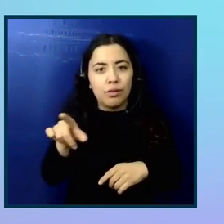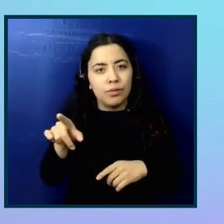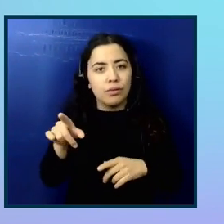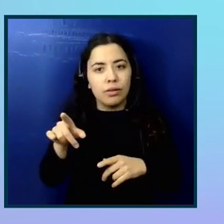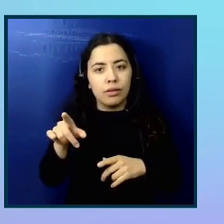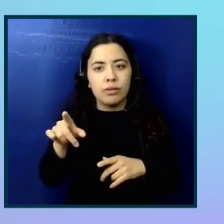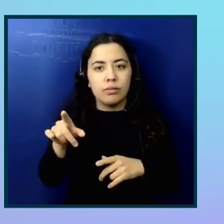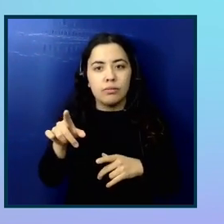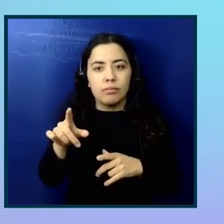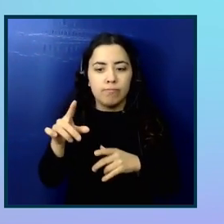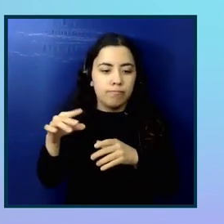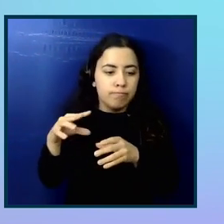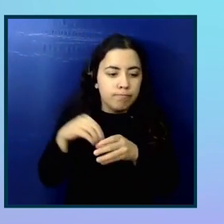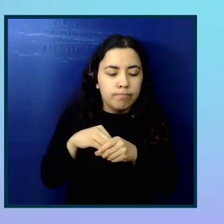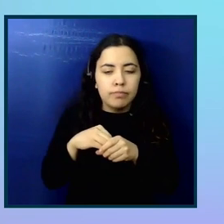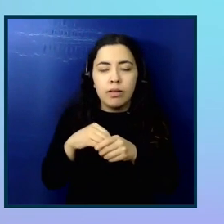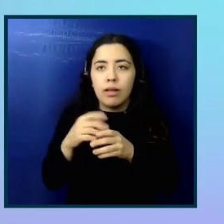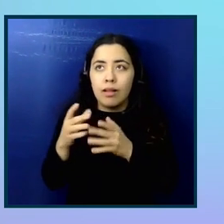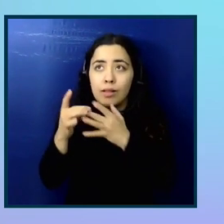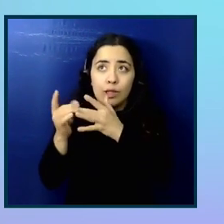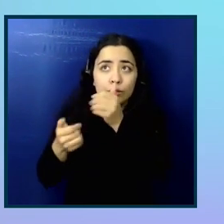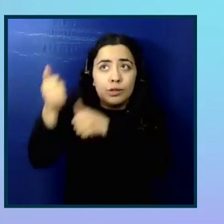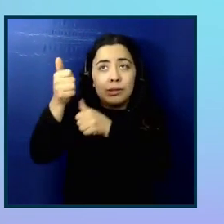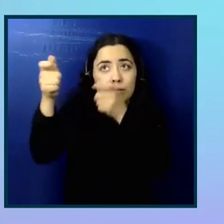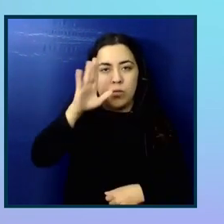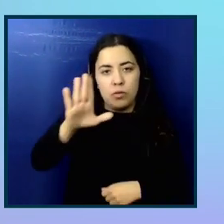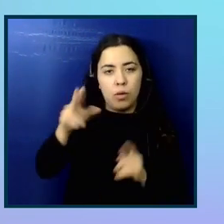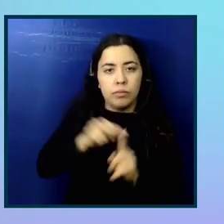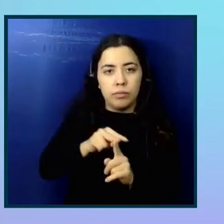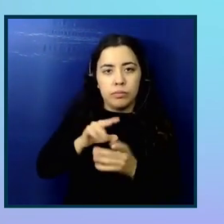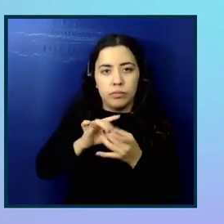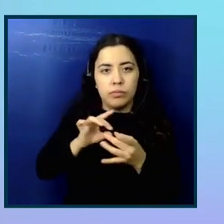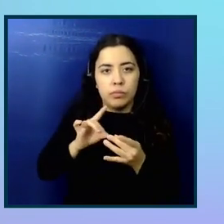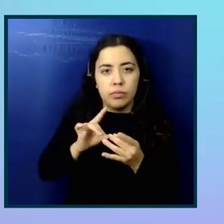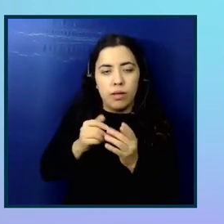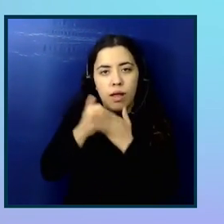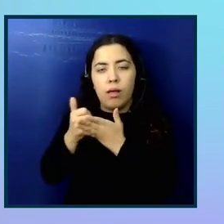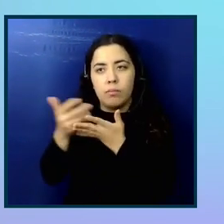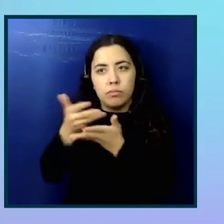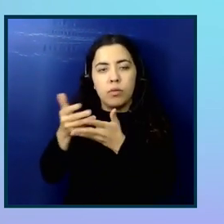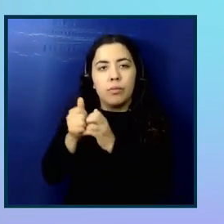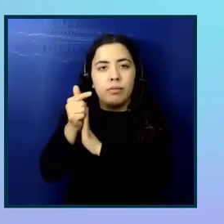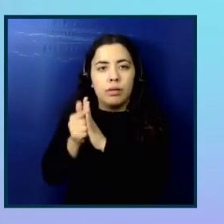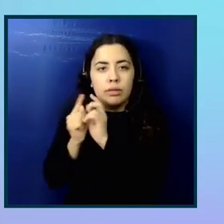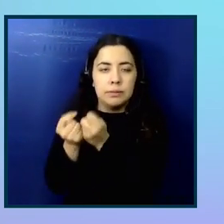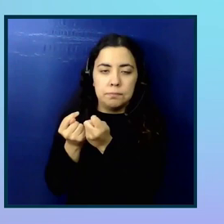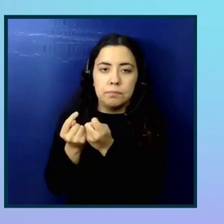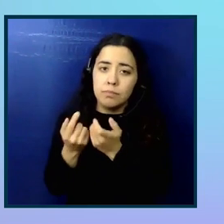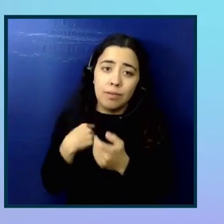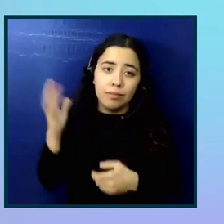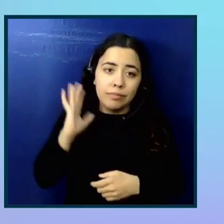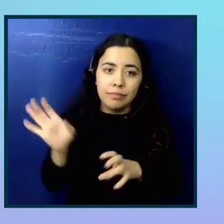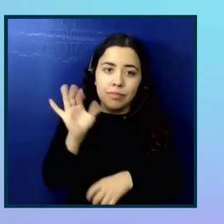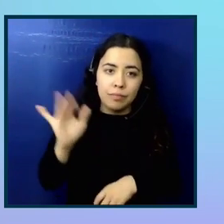you know, bring in like leadership and managers to kind of advocate for that, the legal team. And that's what, yeah, I've done.